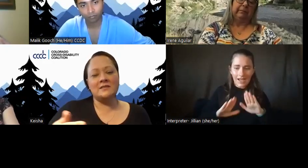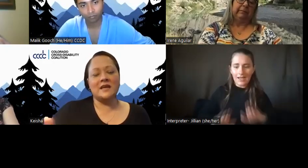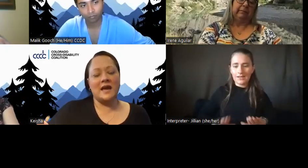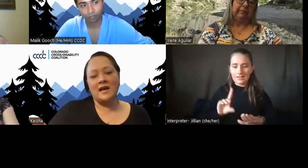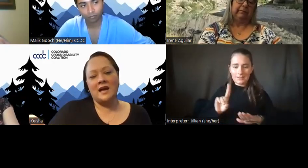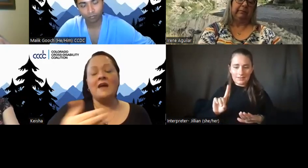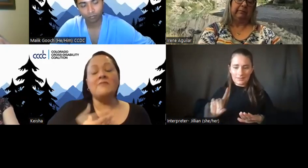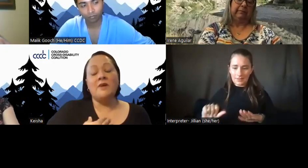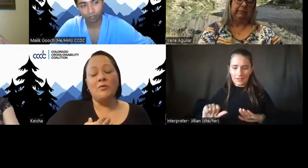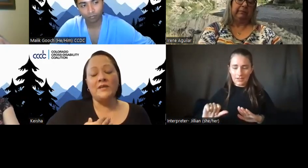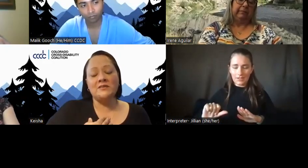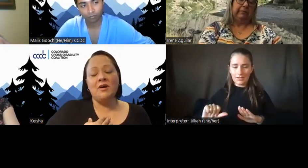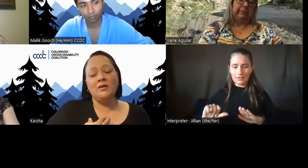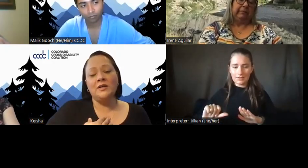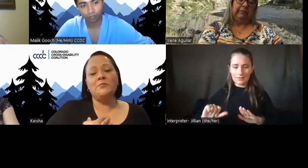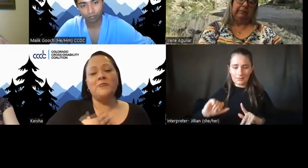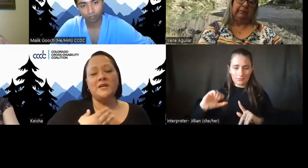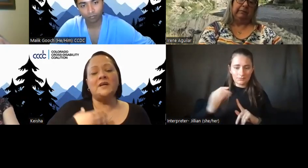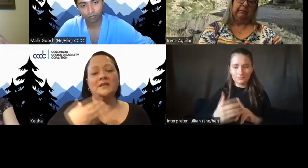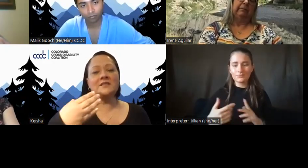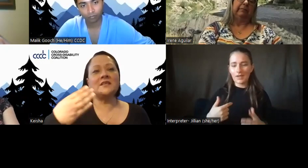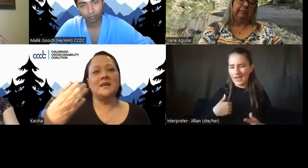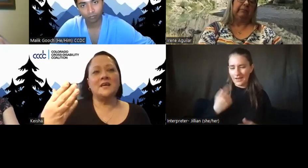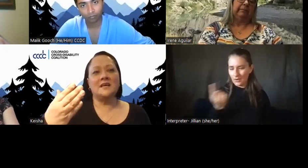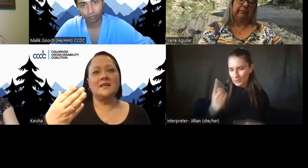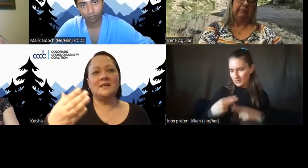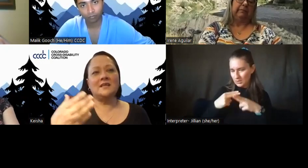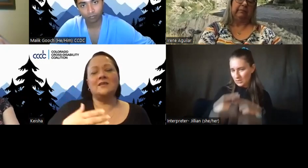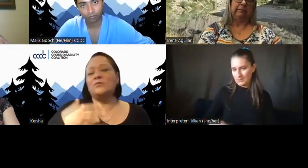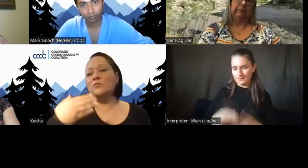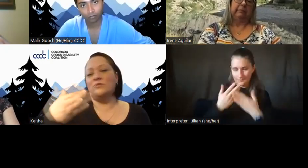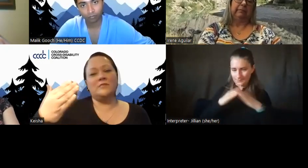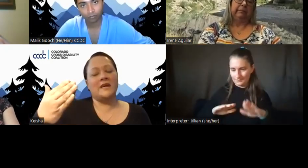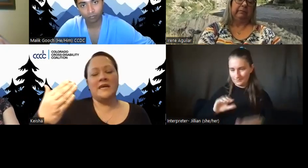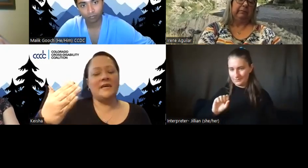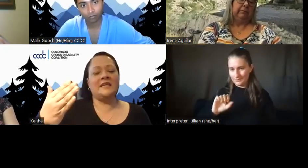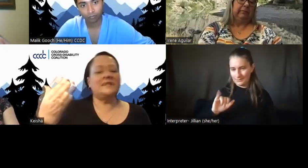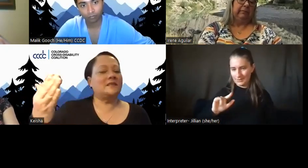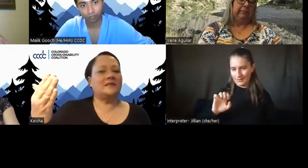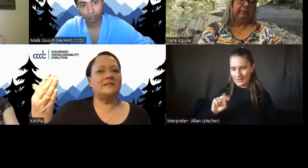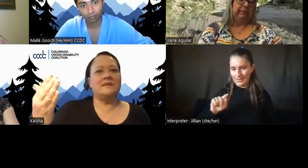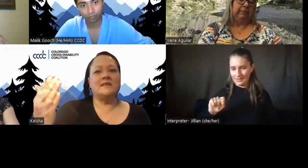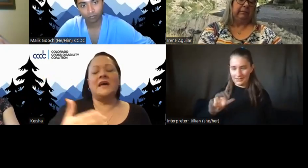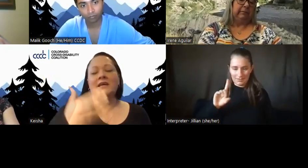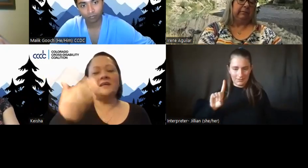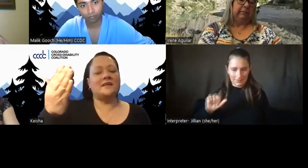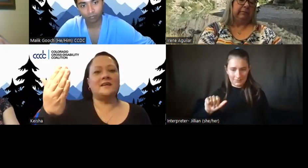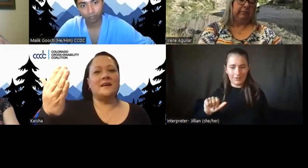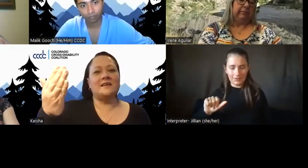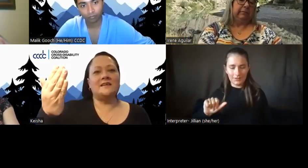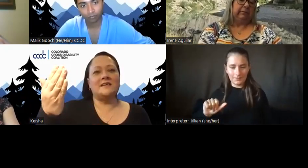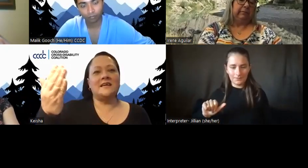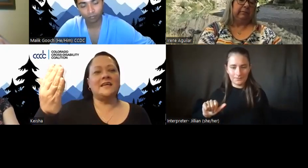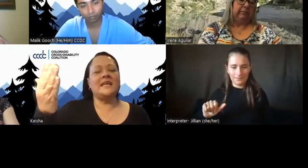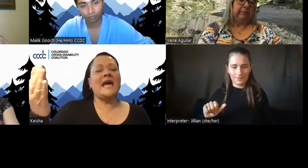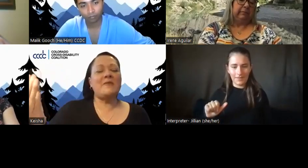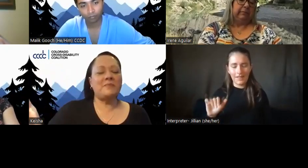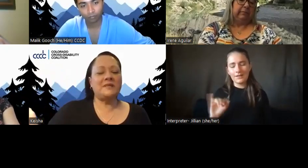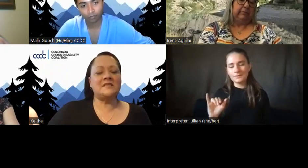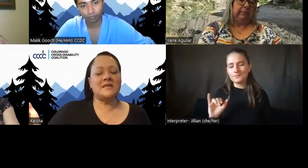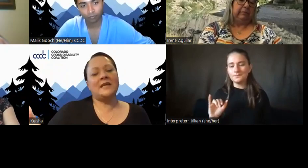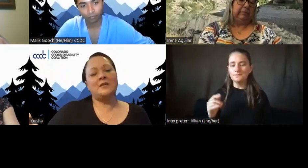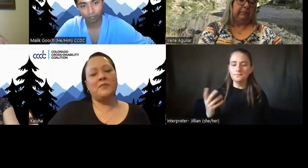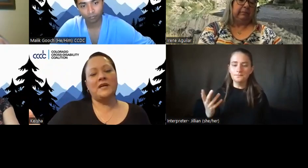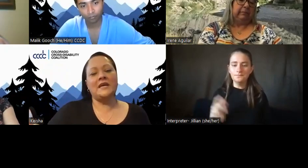as I've always called them. Because it, like, it can